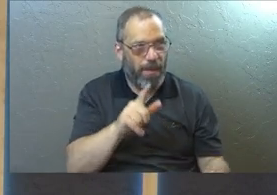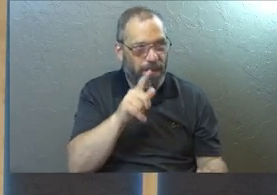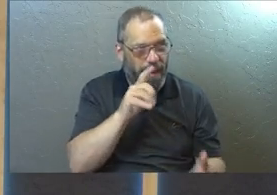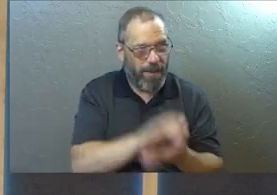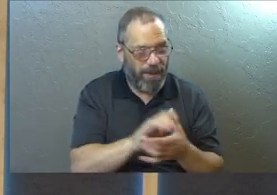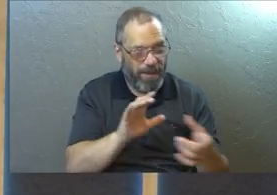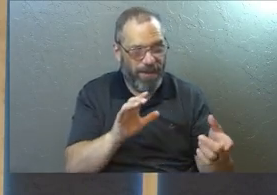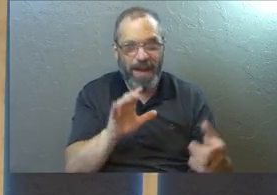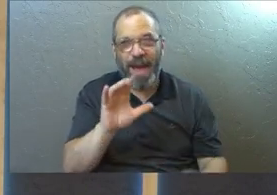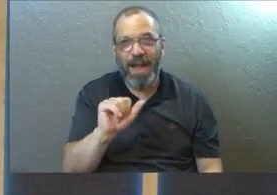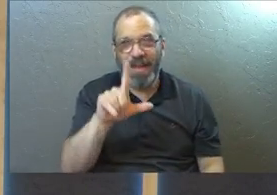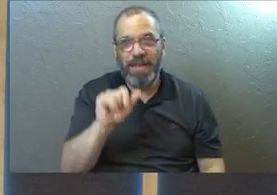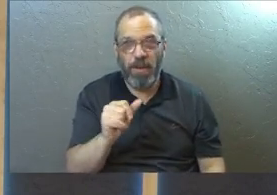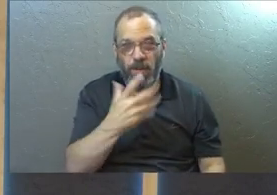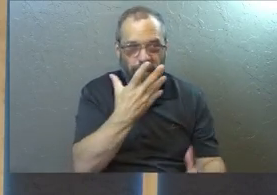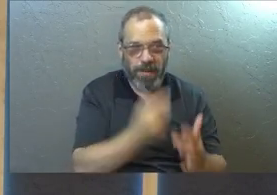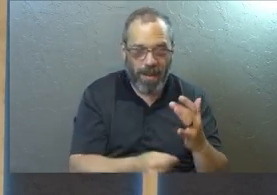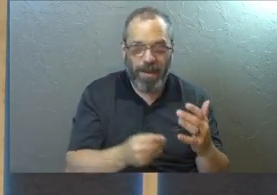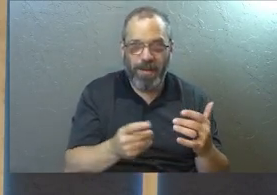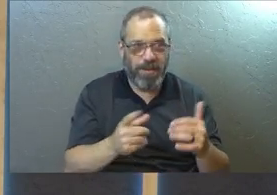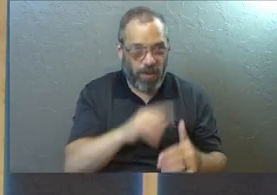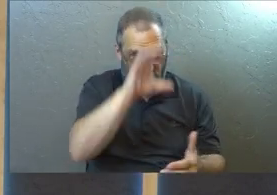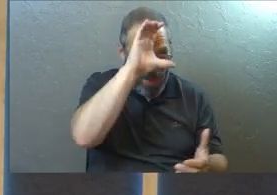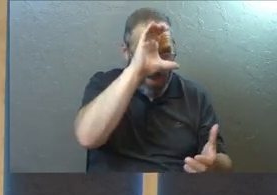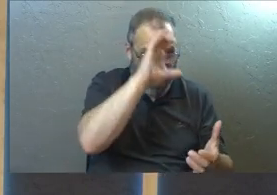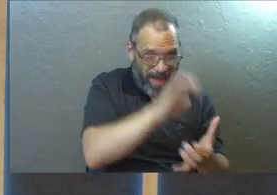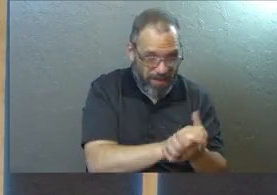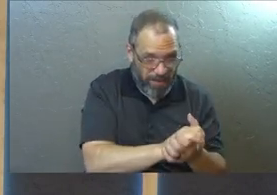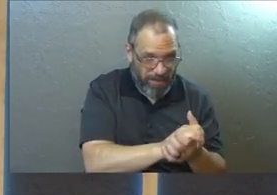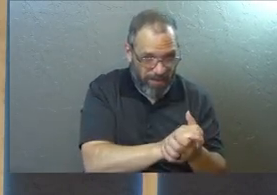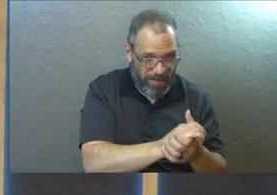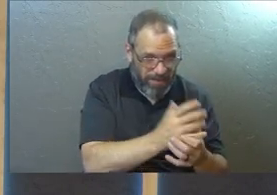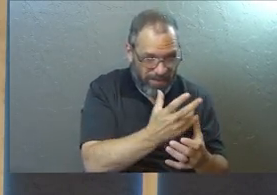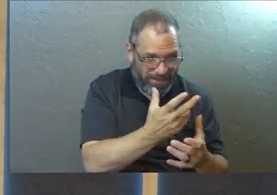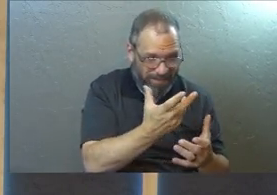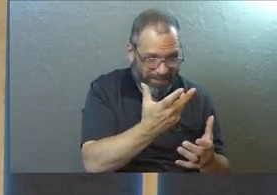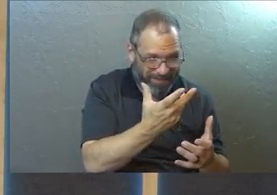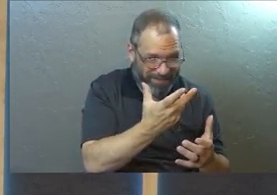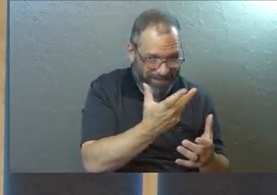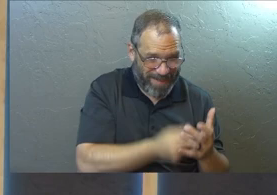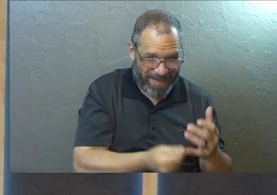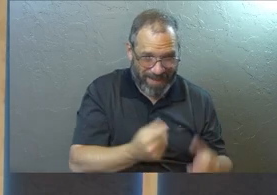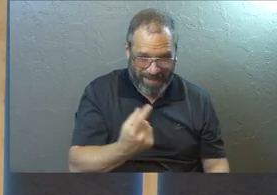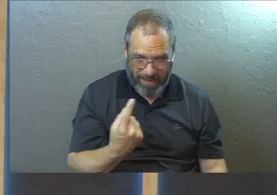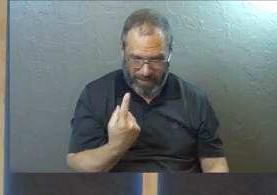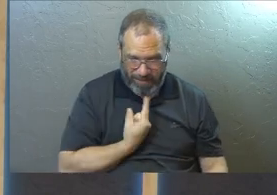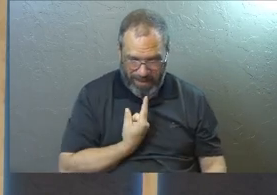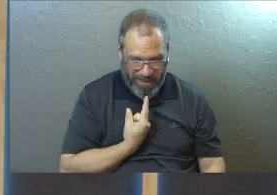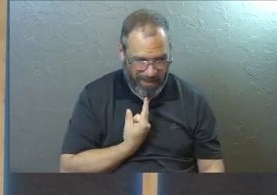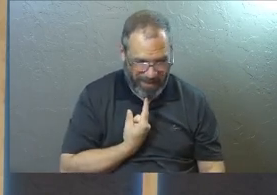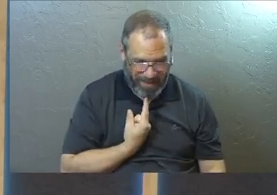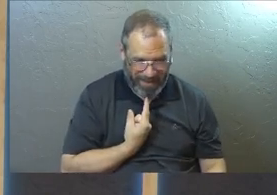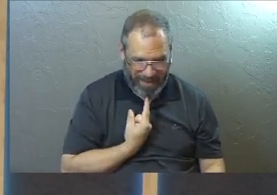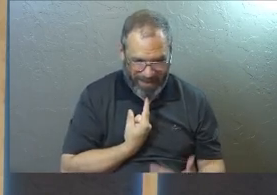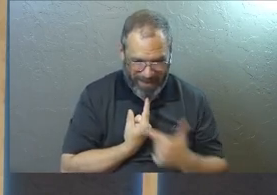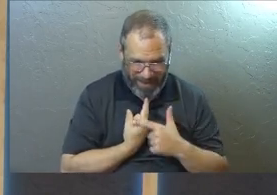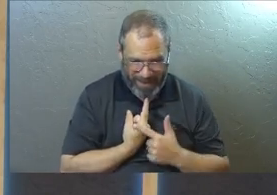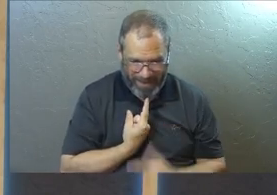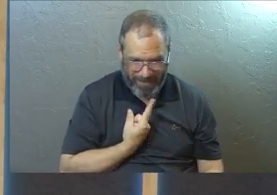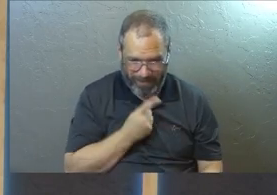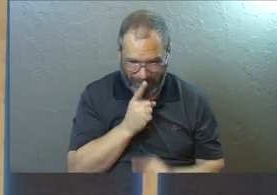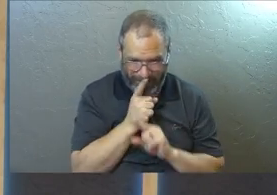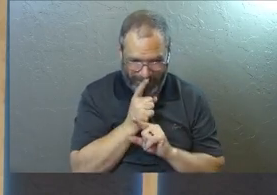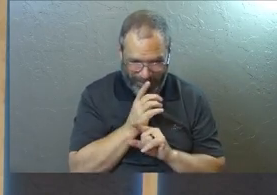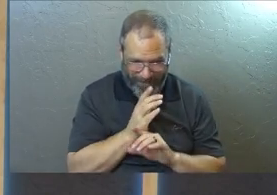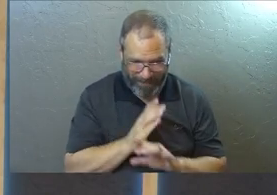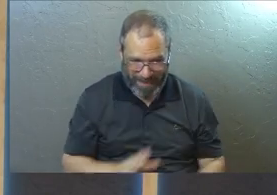wasn't there, at least for the first week or so. So husband is kind of gone. And it was just me and just silence